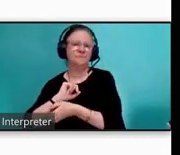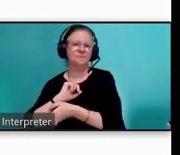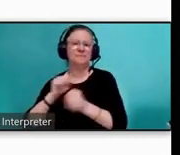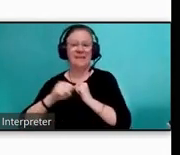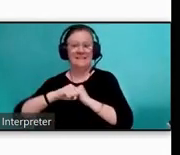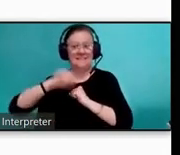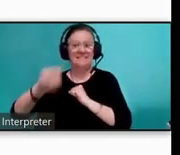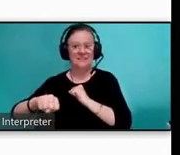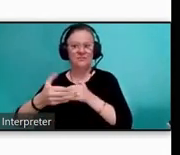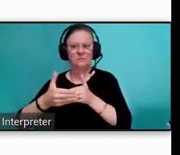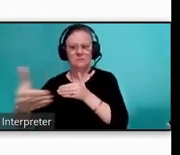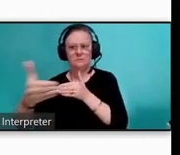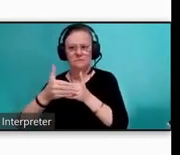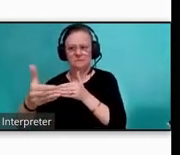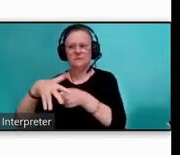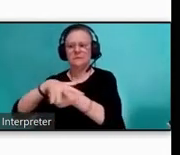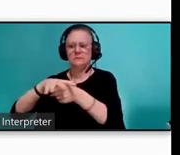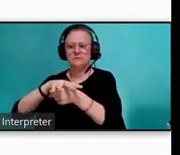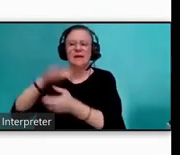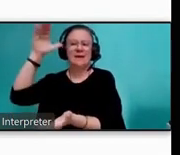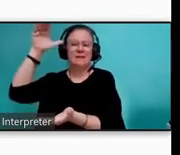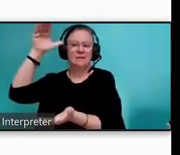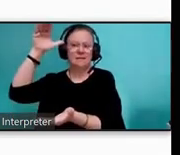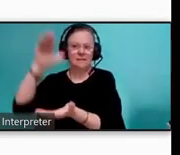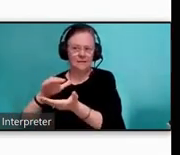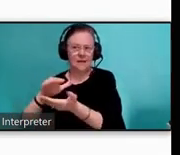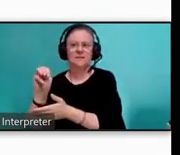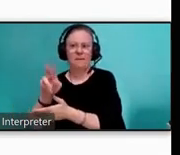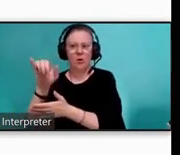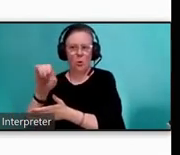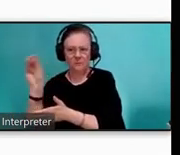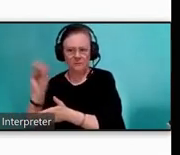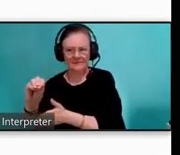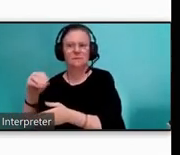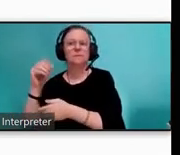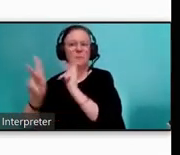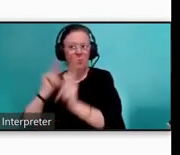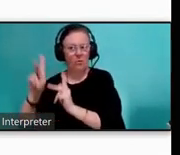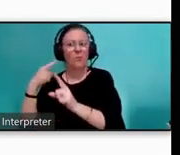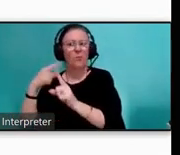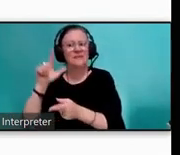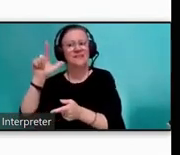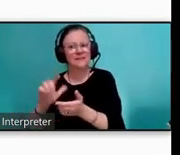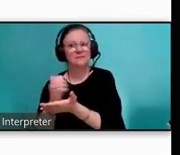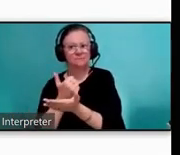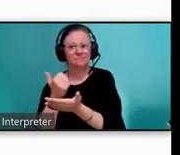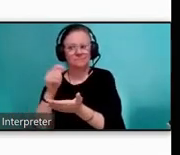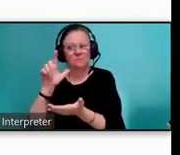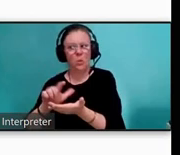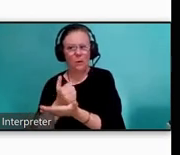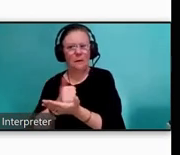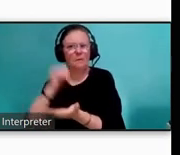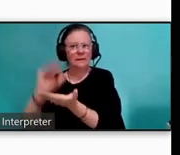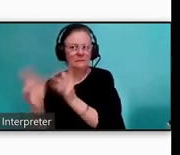primarily fall on census tracts with much lower percentages of minority and low-income individuals. The rate of poverty for these